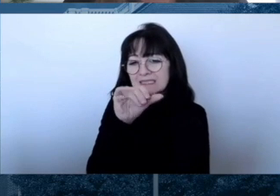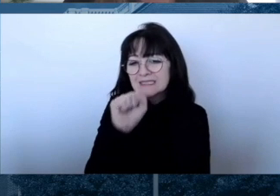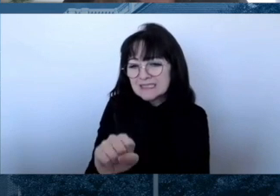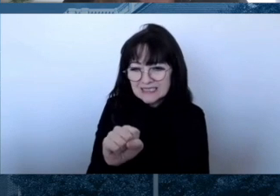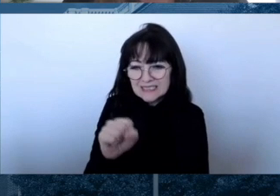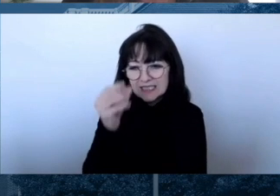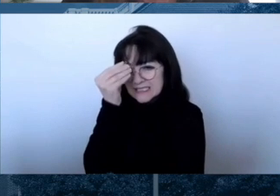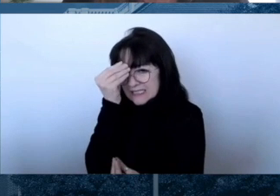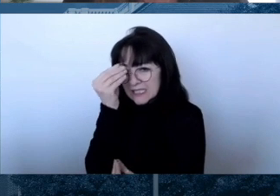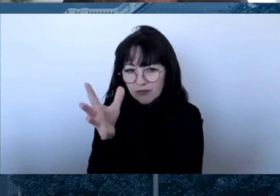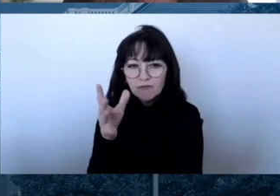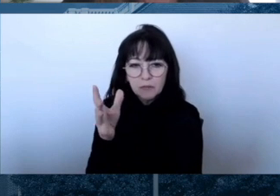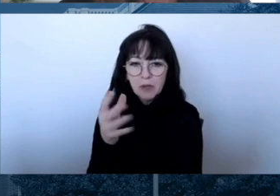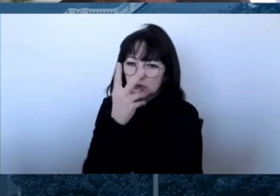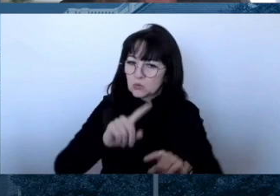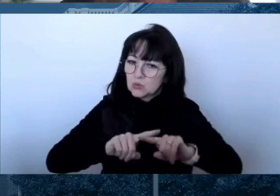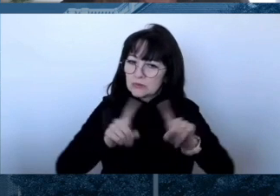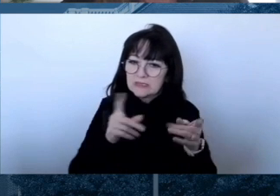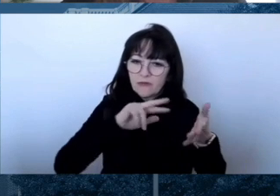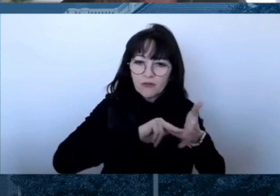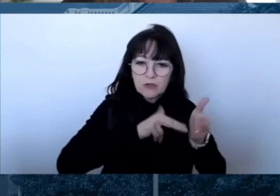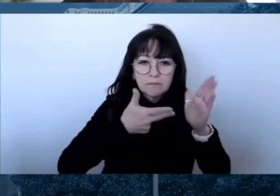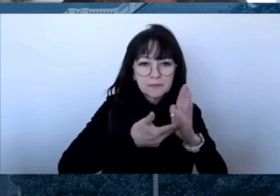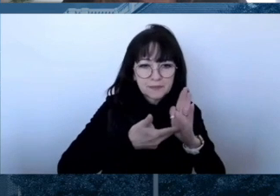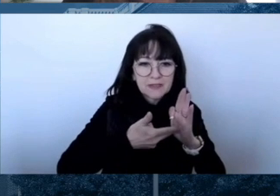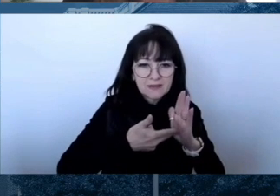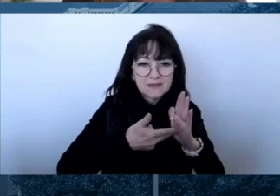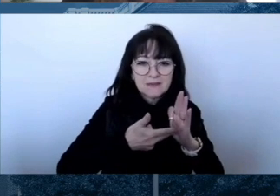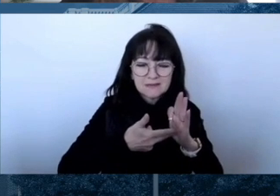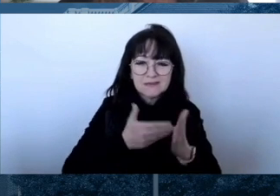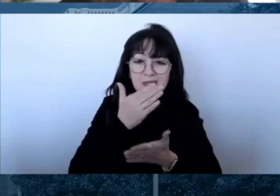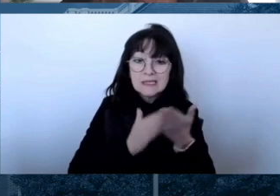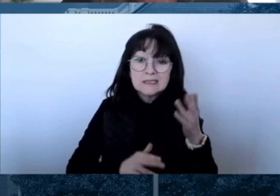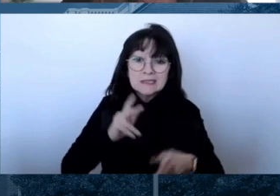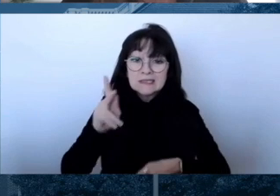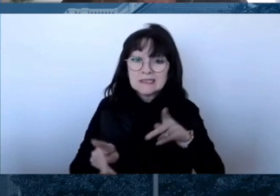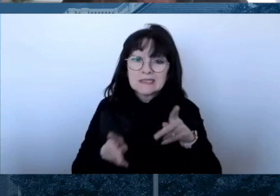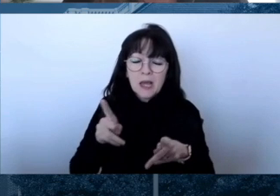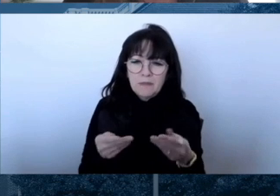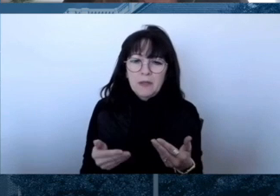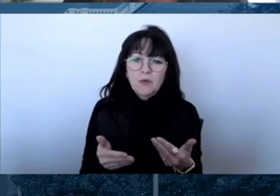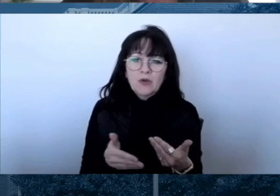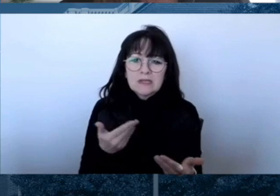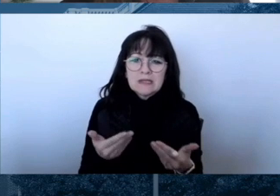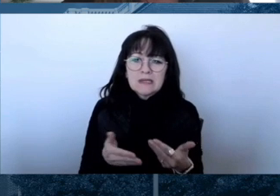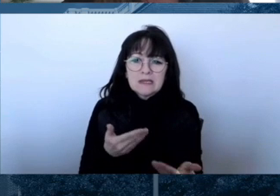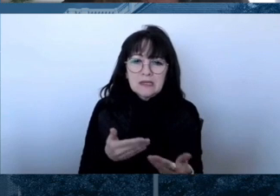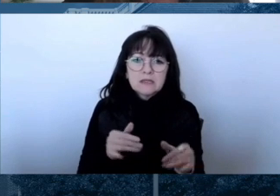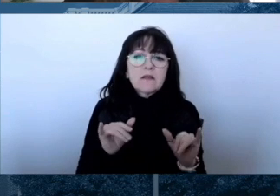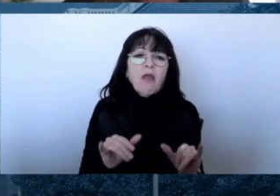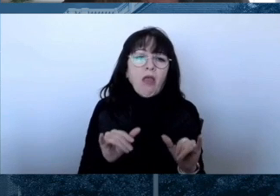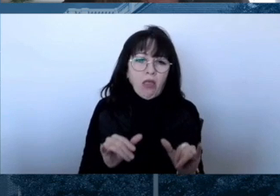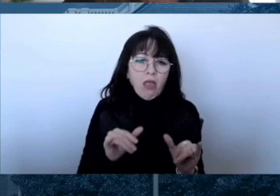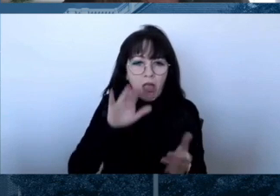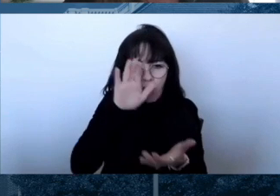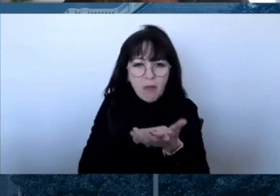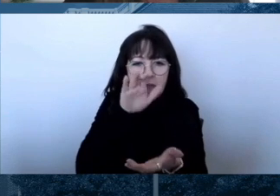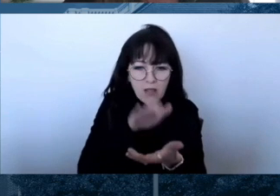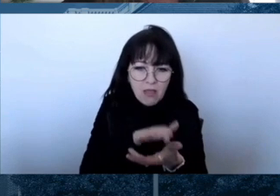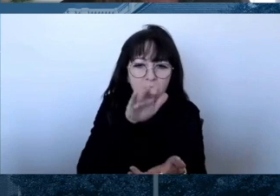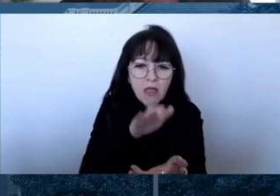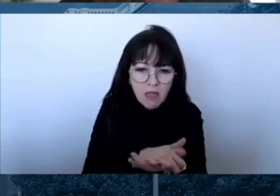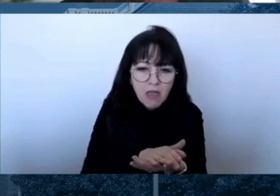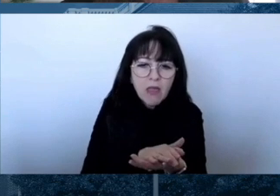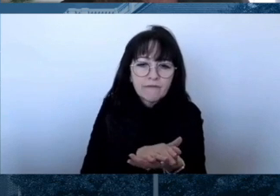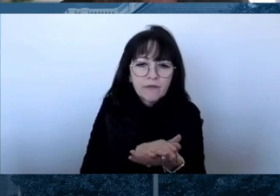negative impact on those who can be swayed easily. Vaccine information leading to vaccination